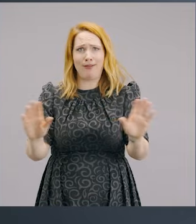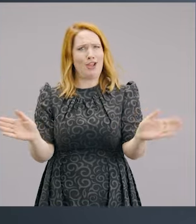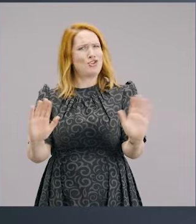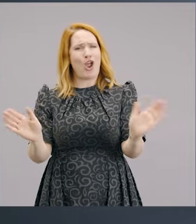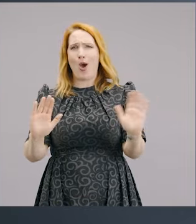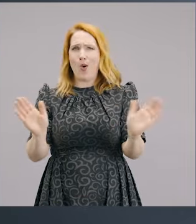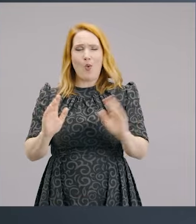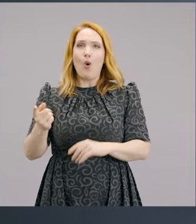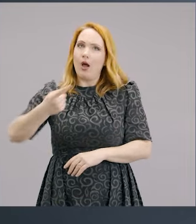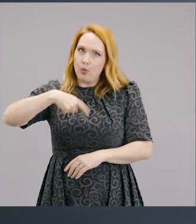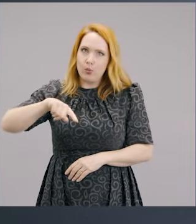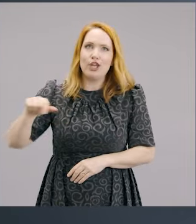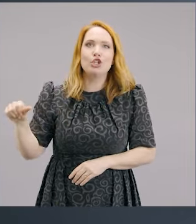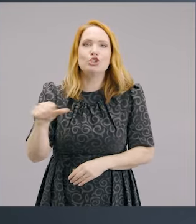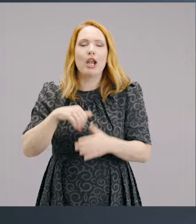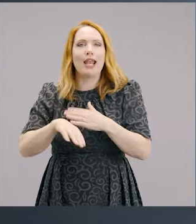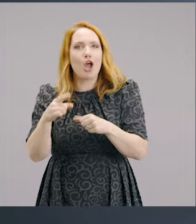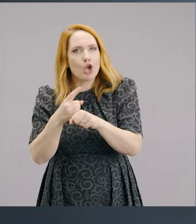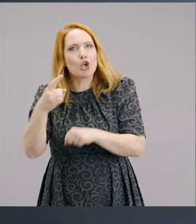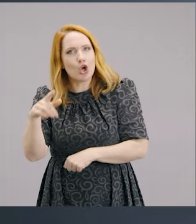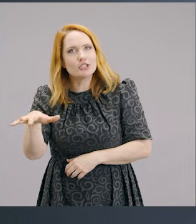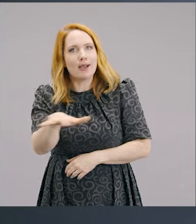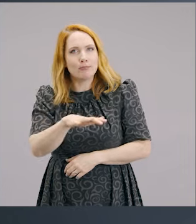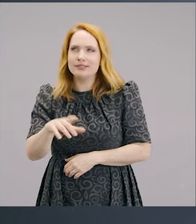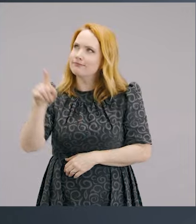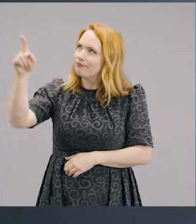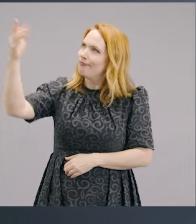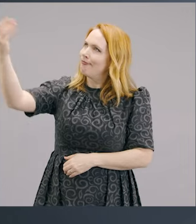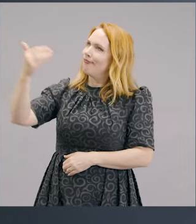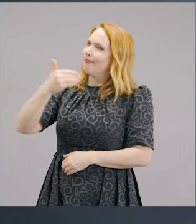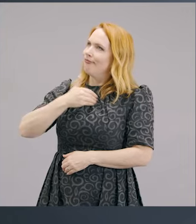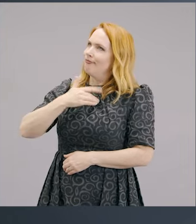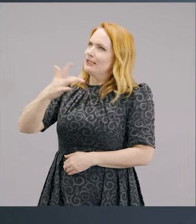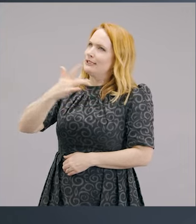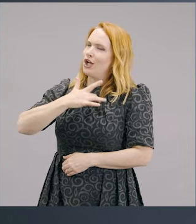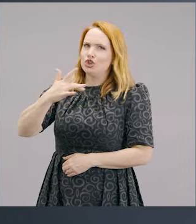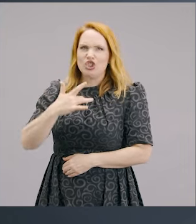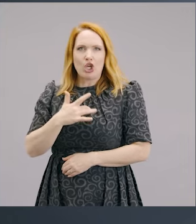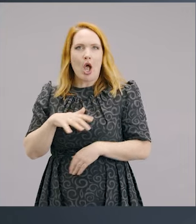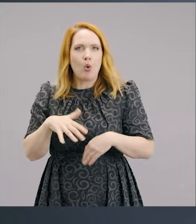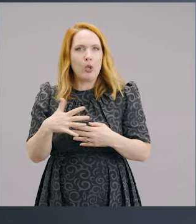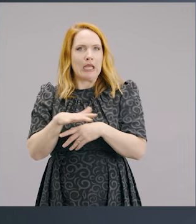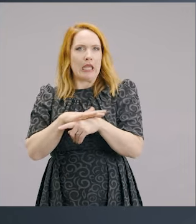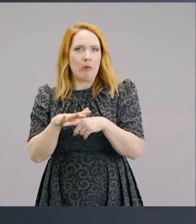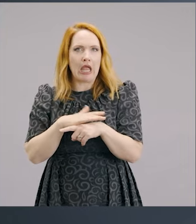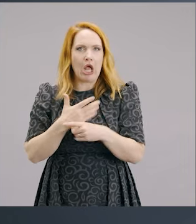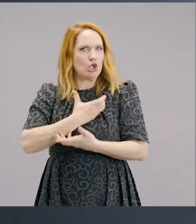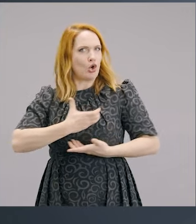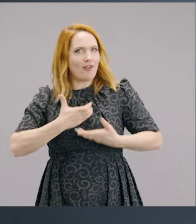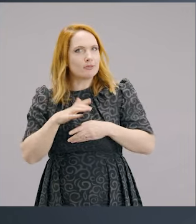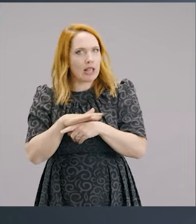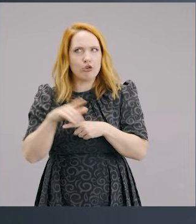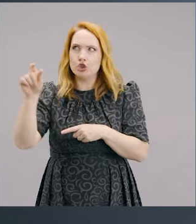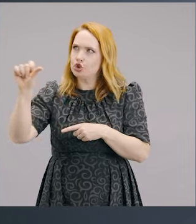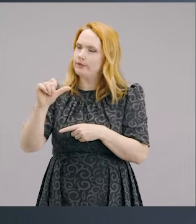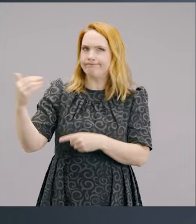need to do. We need to come into the presence of God and let God speak into our hearts and push on those buttons that are a bit tender.